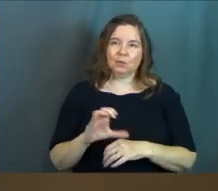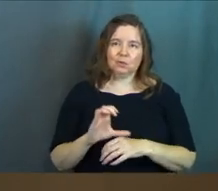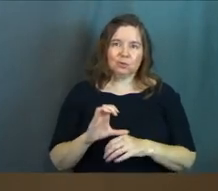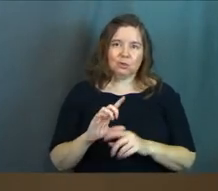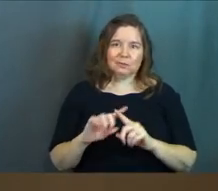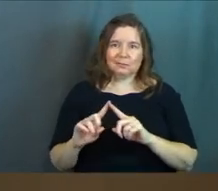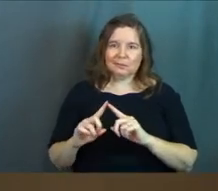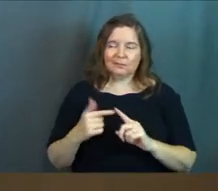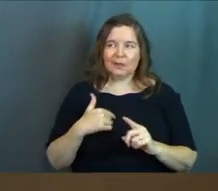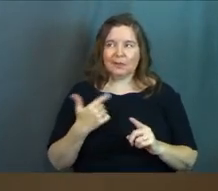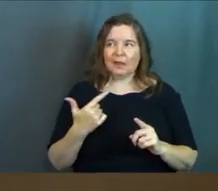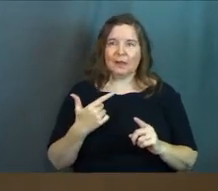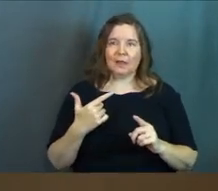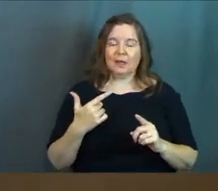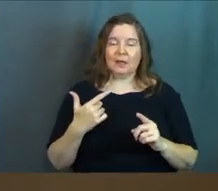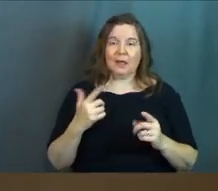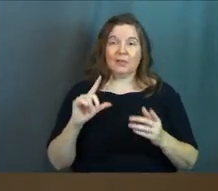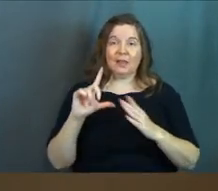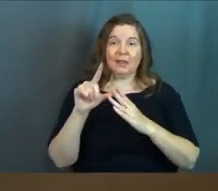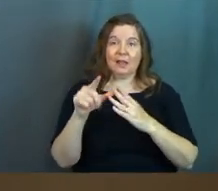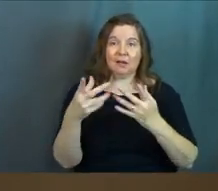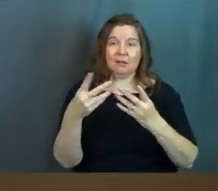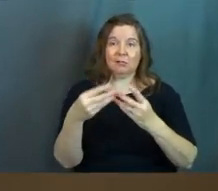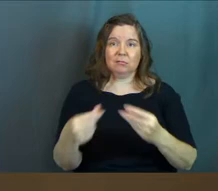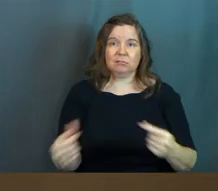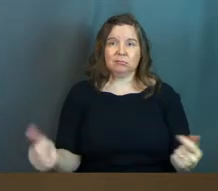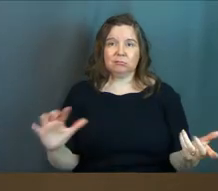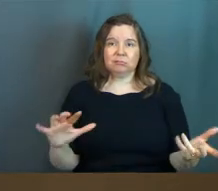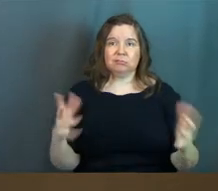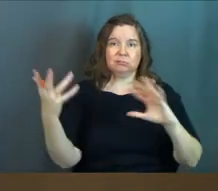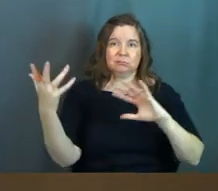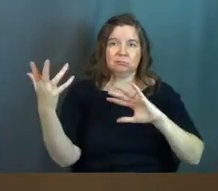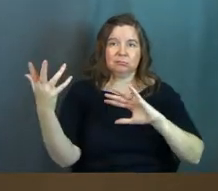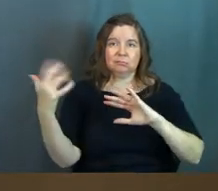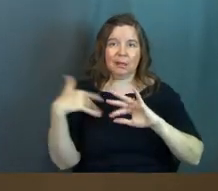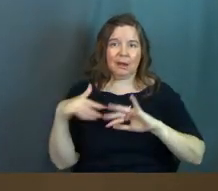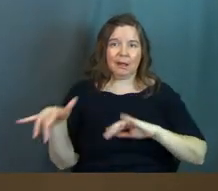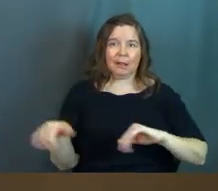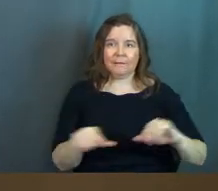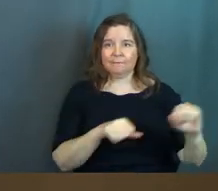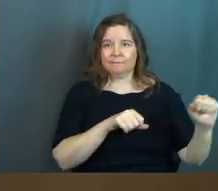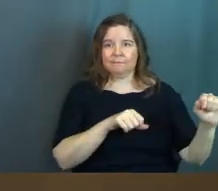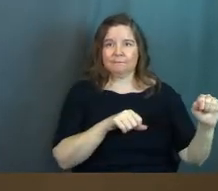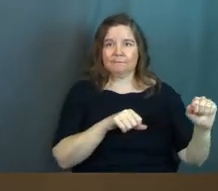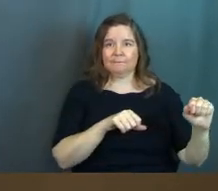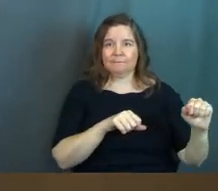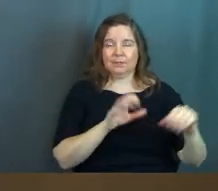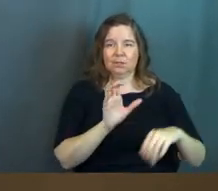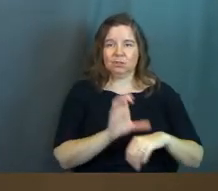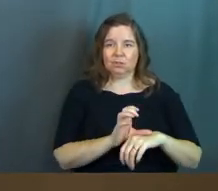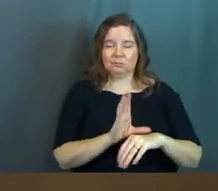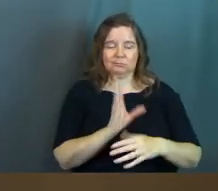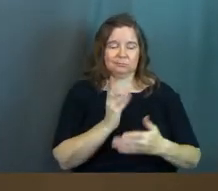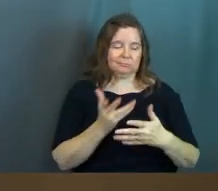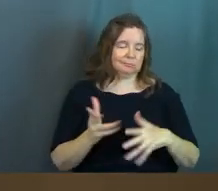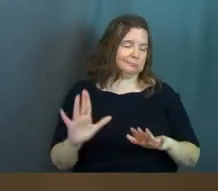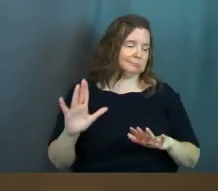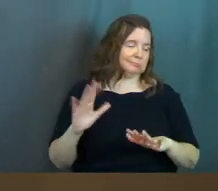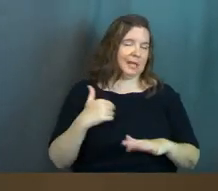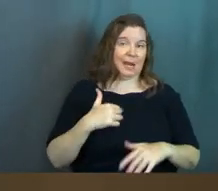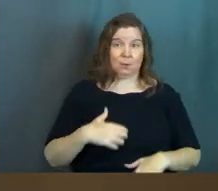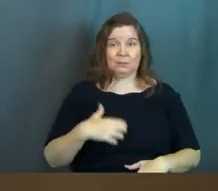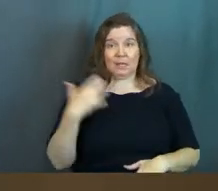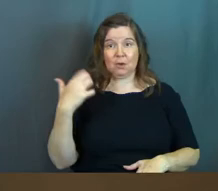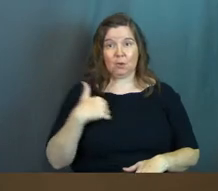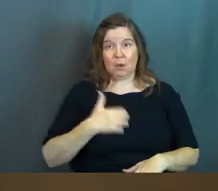the church and then it just like all fell apart. Um, and I left the church altogether. And I was, it was kind of like an